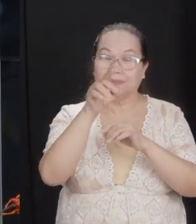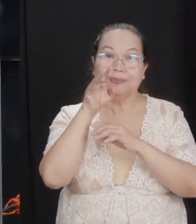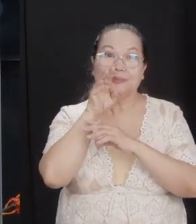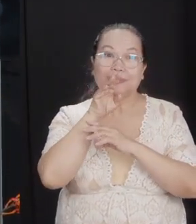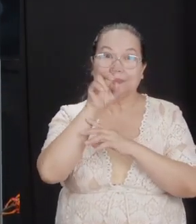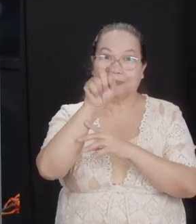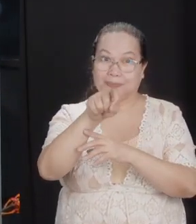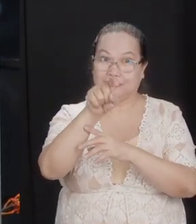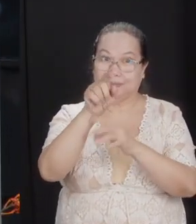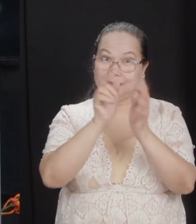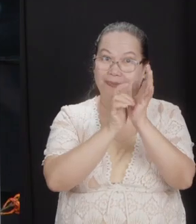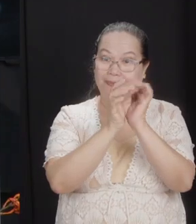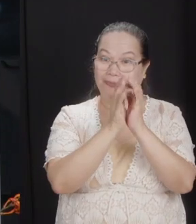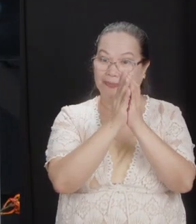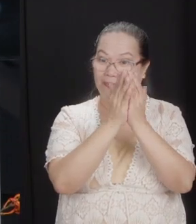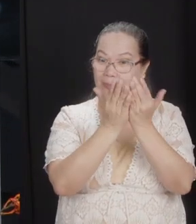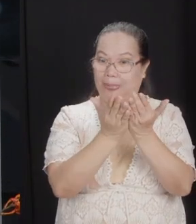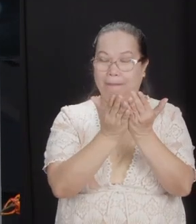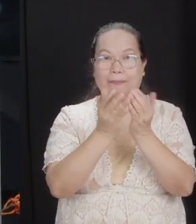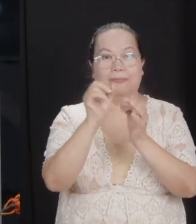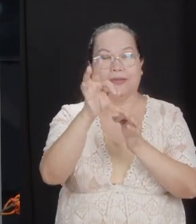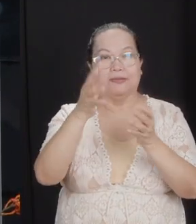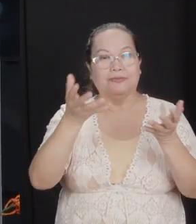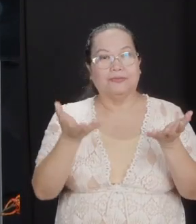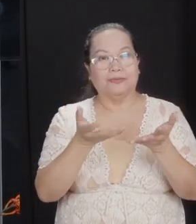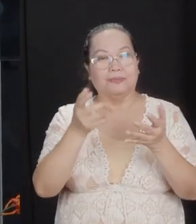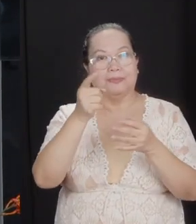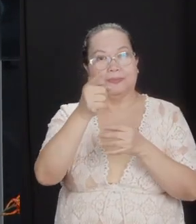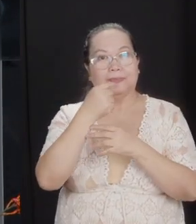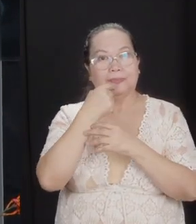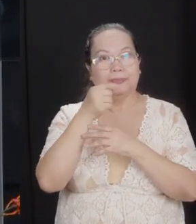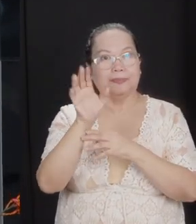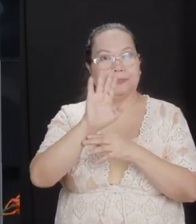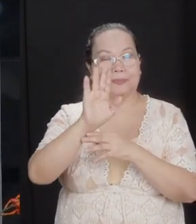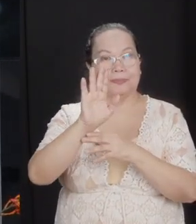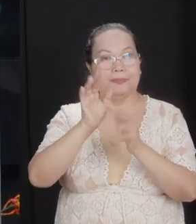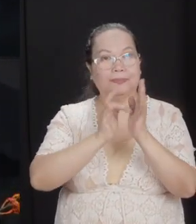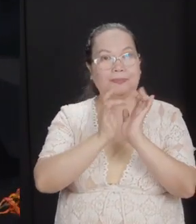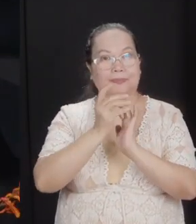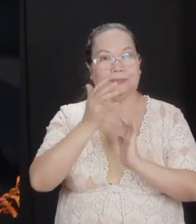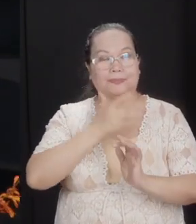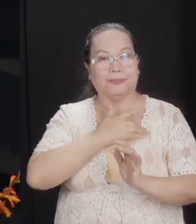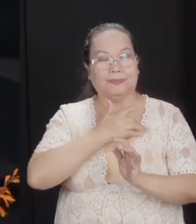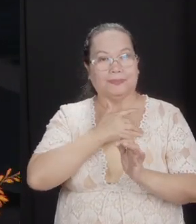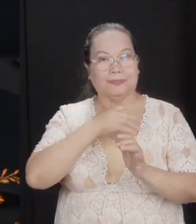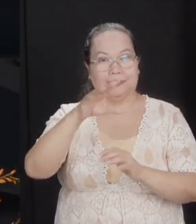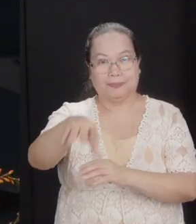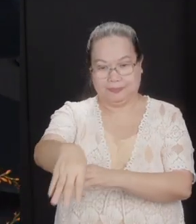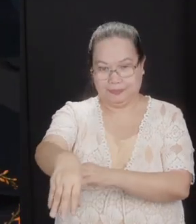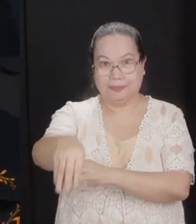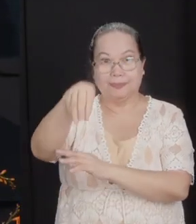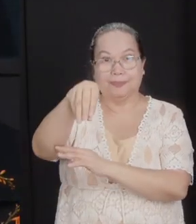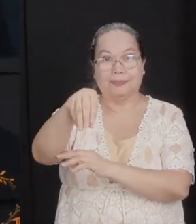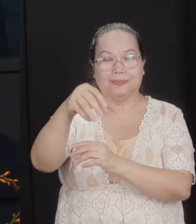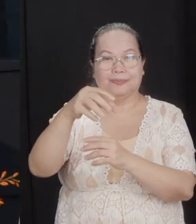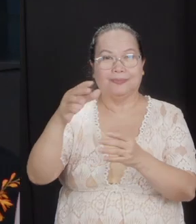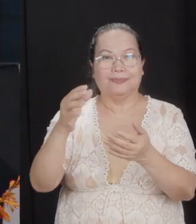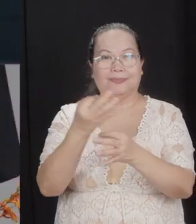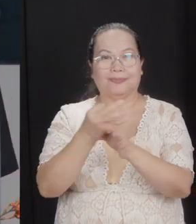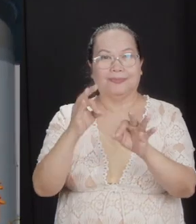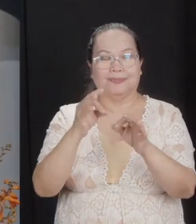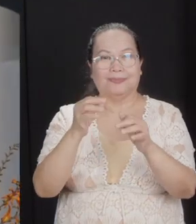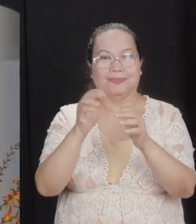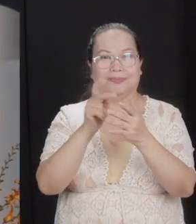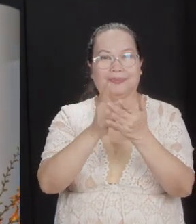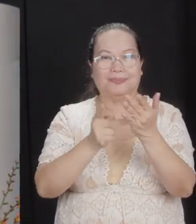You need a Bible. If you're here on site, you don't have a Bible, please feel free to use the one in front of you. I'm on page